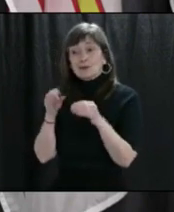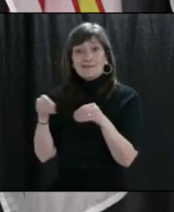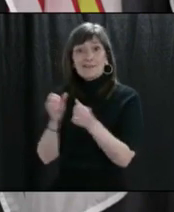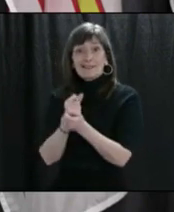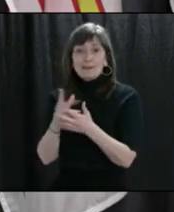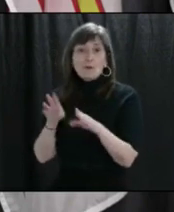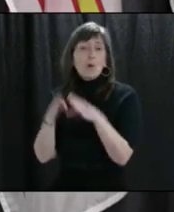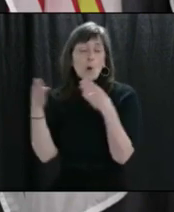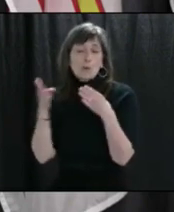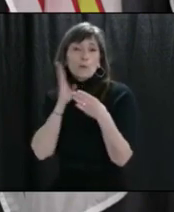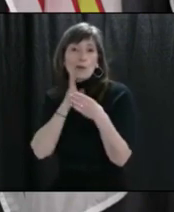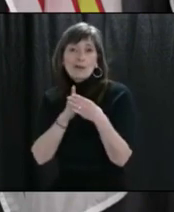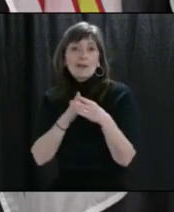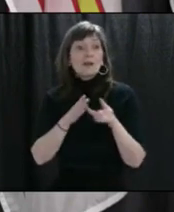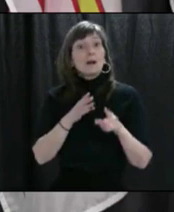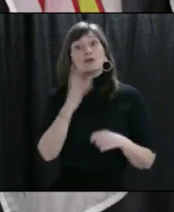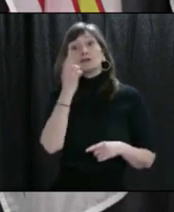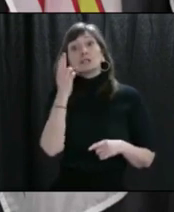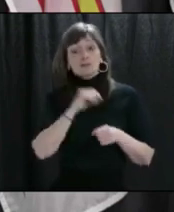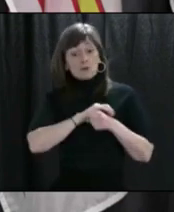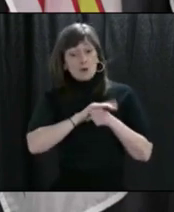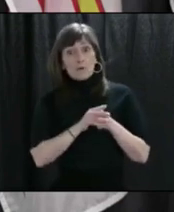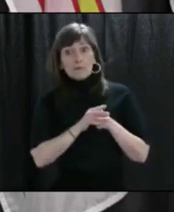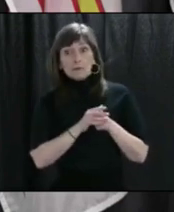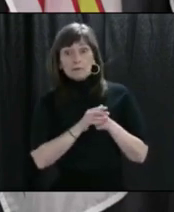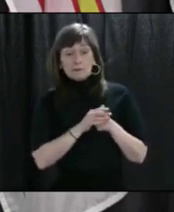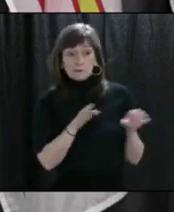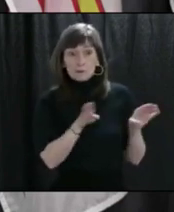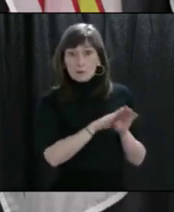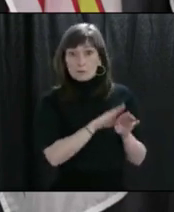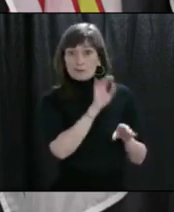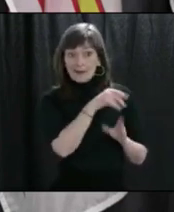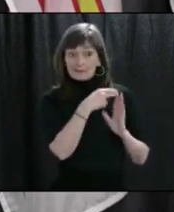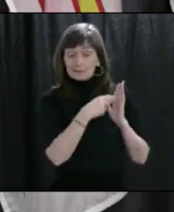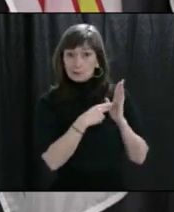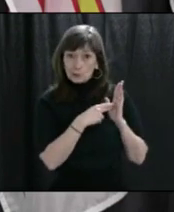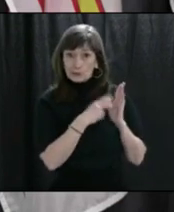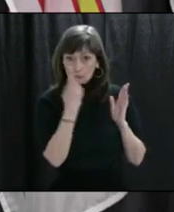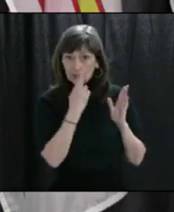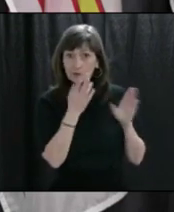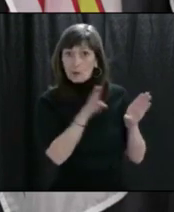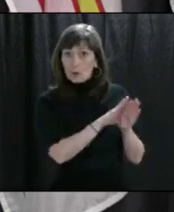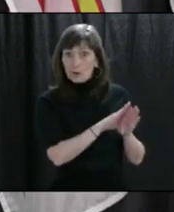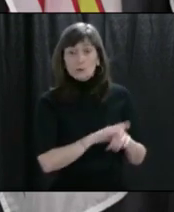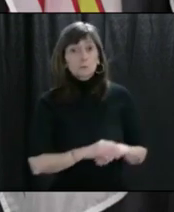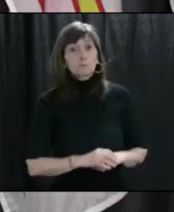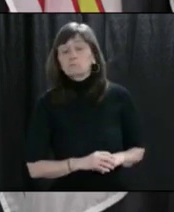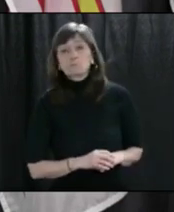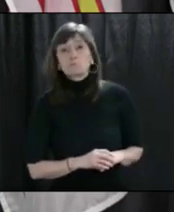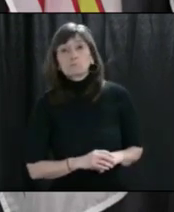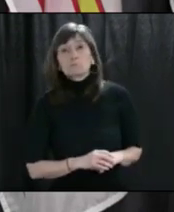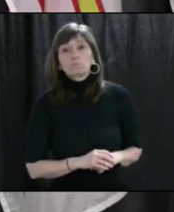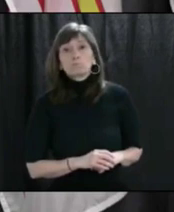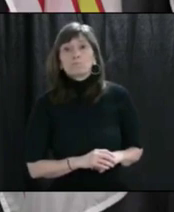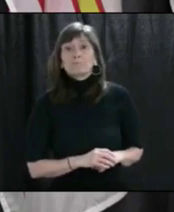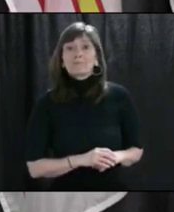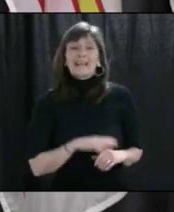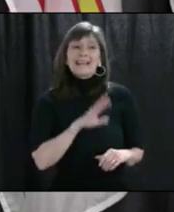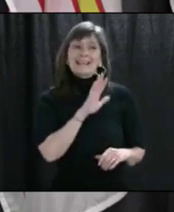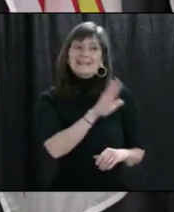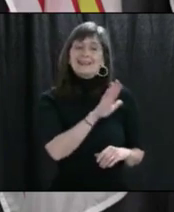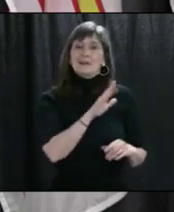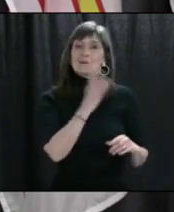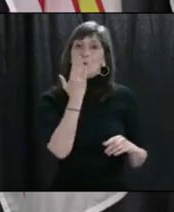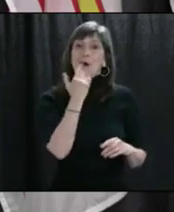related to COVID-19 or the practices or the guidelines we've put in place. This is really about a global economic